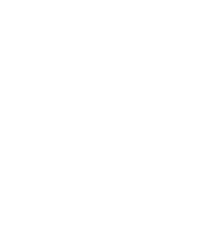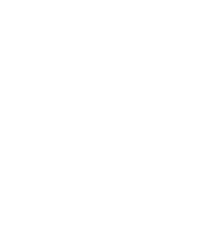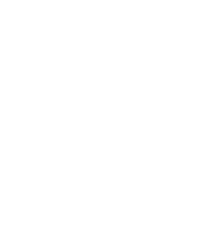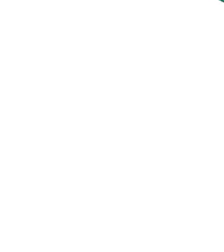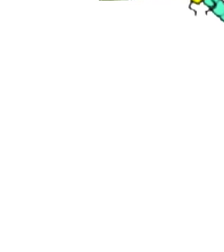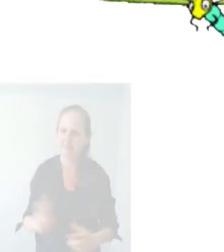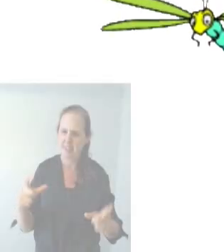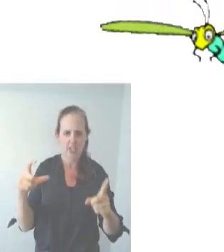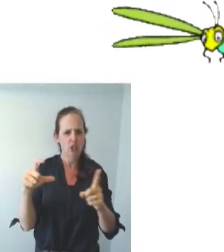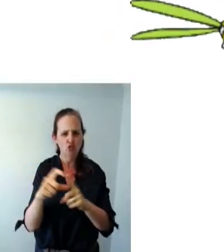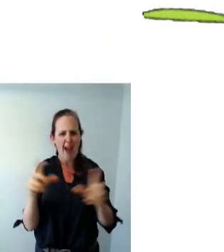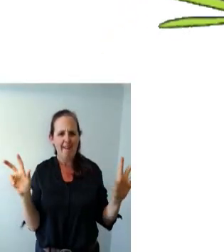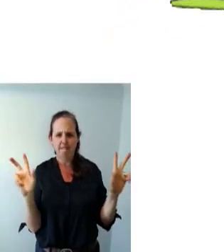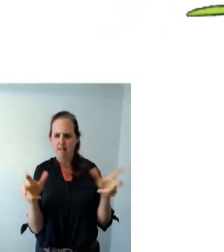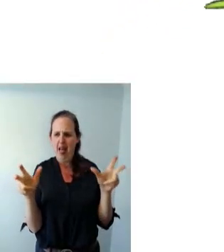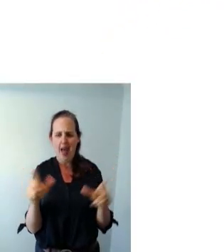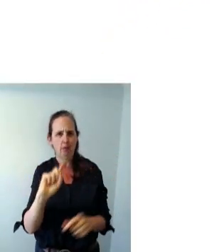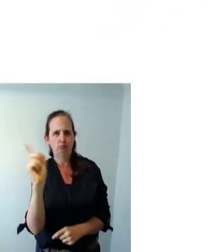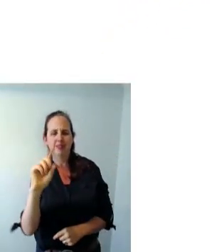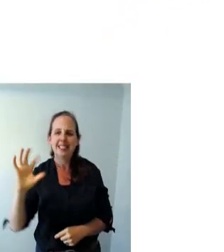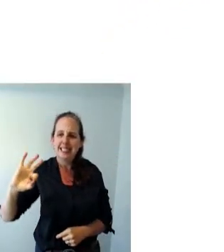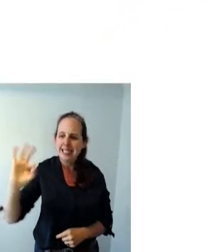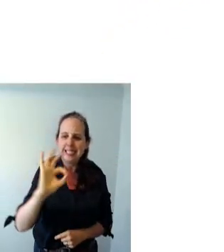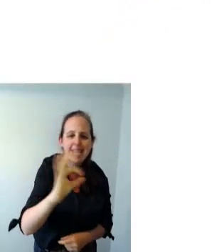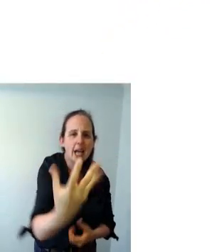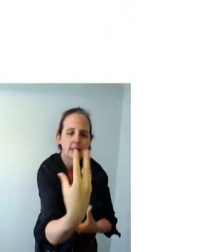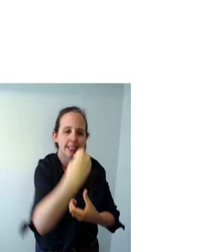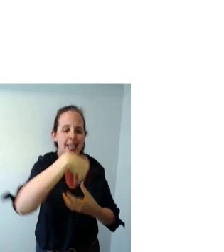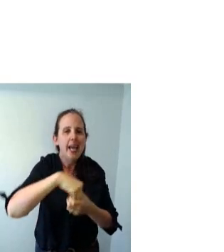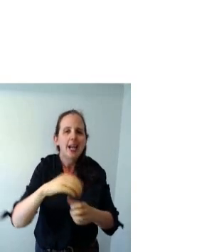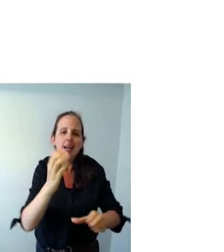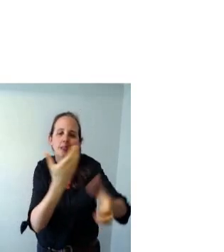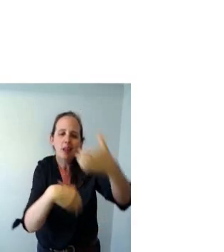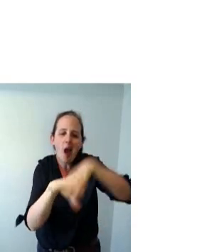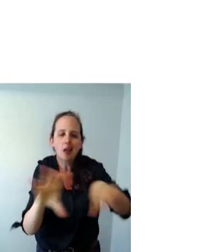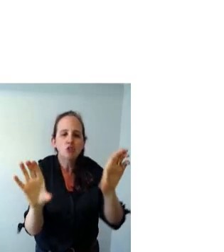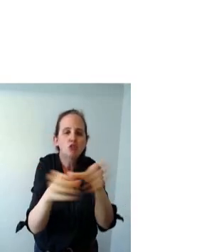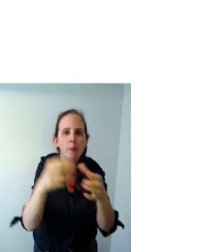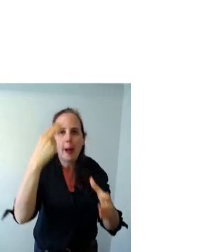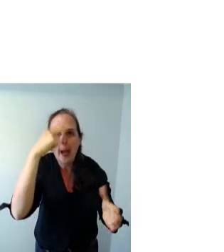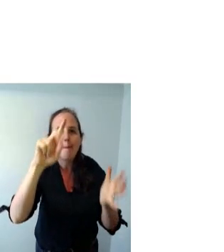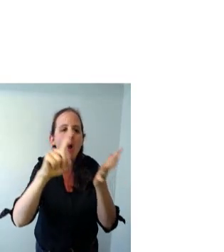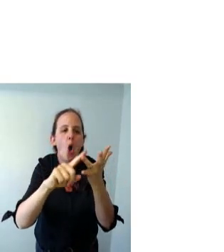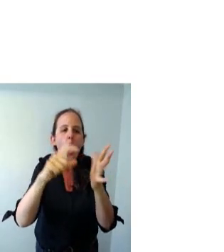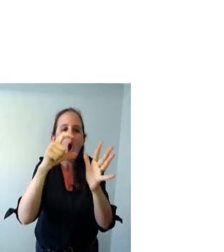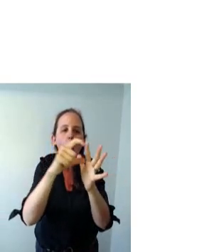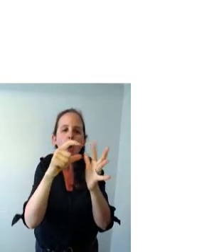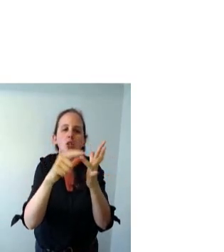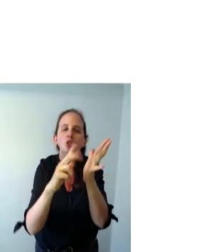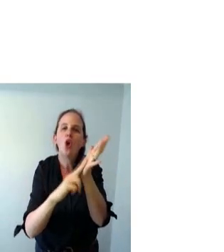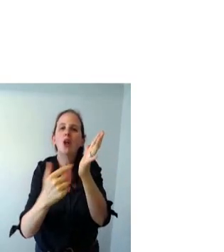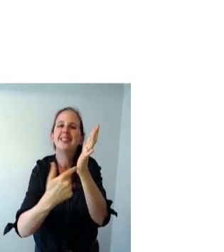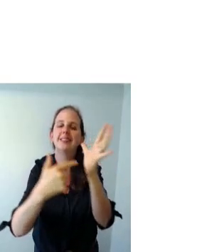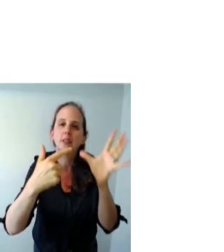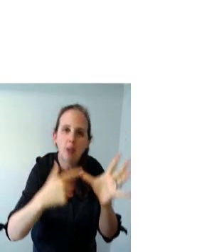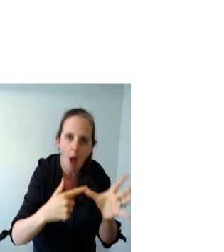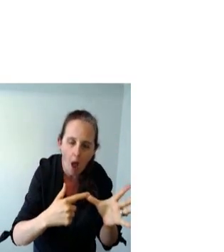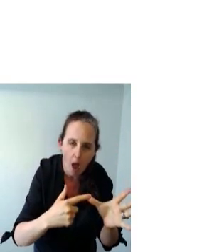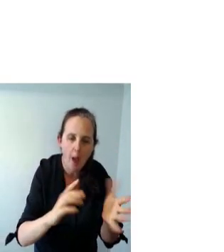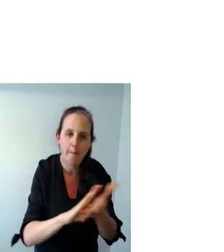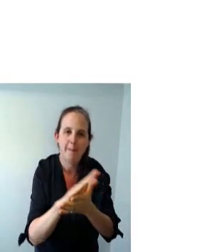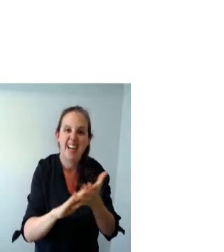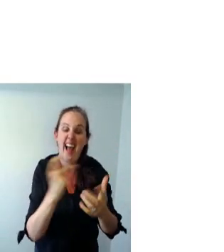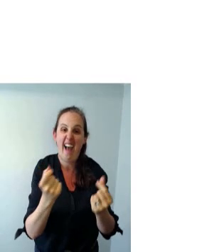dragonflies are insects belonging to the scientific order nodonta from the greek for the toothed one named